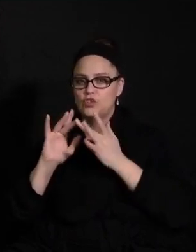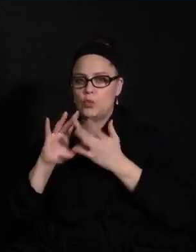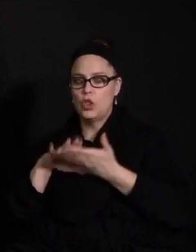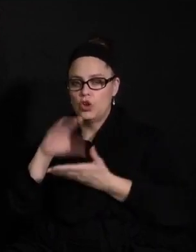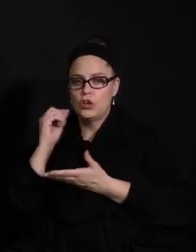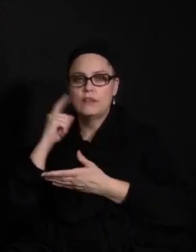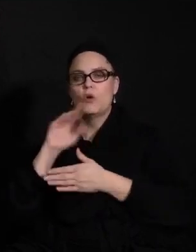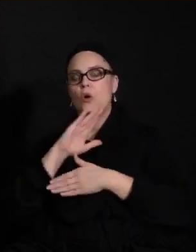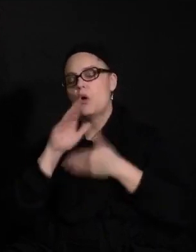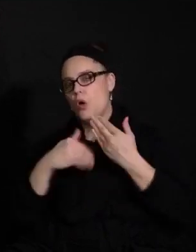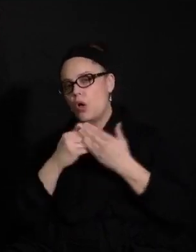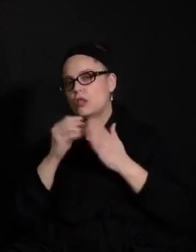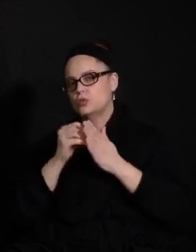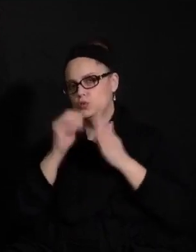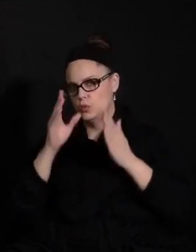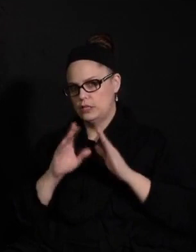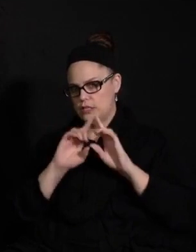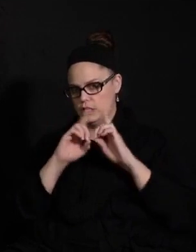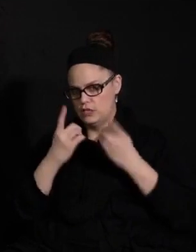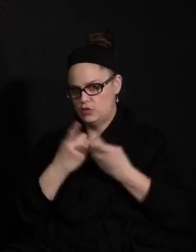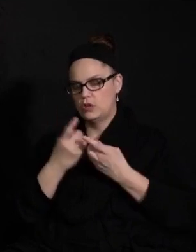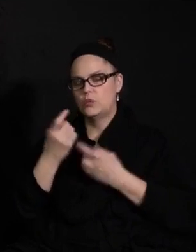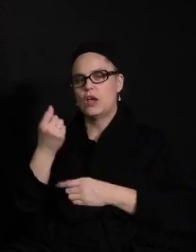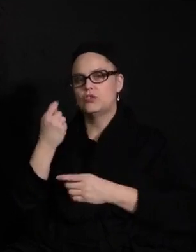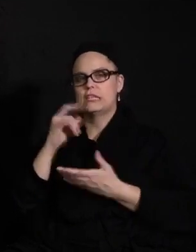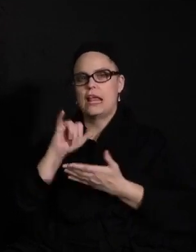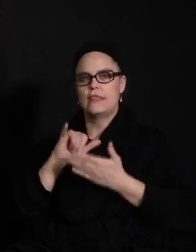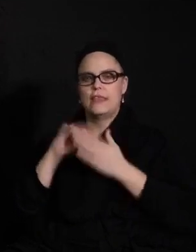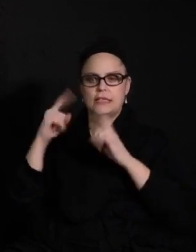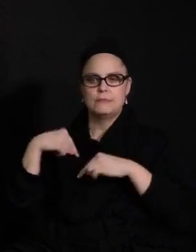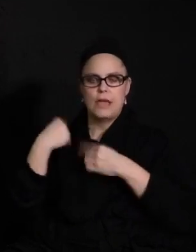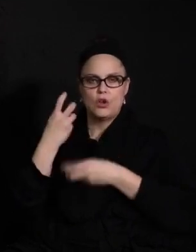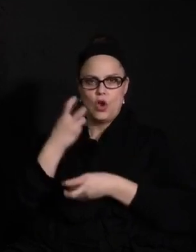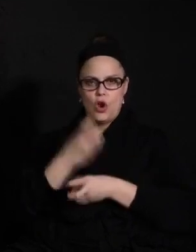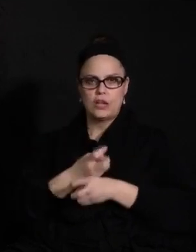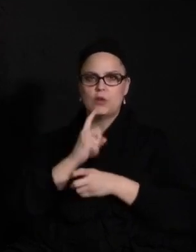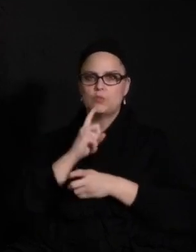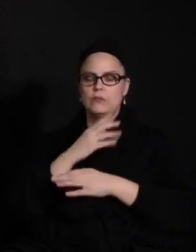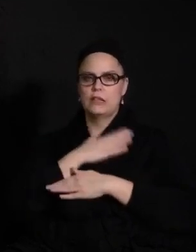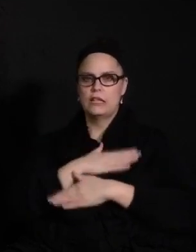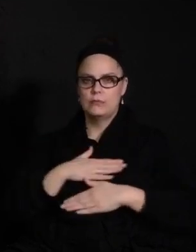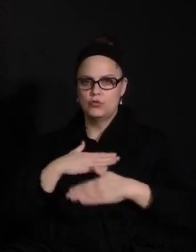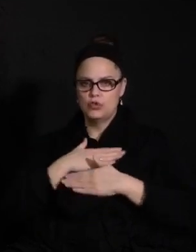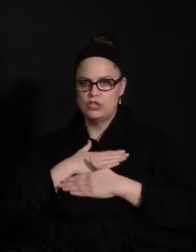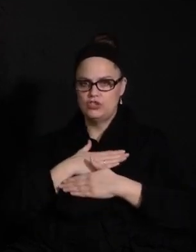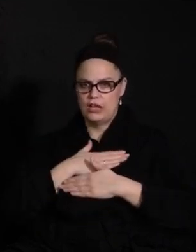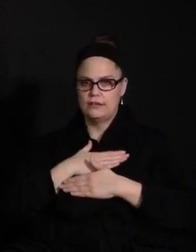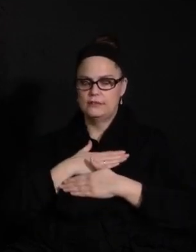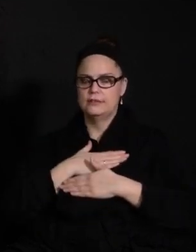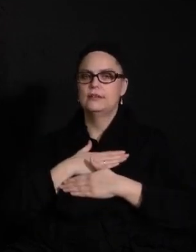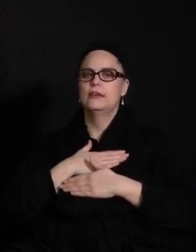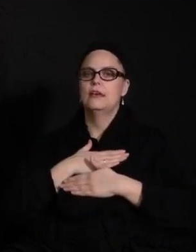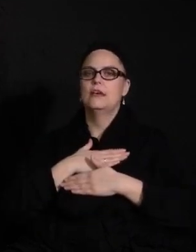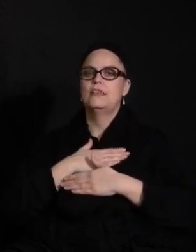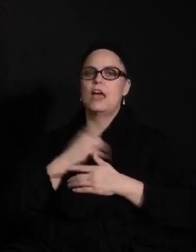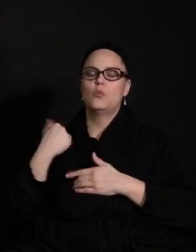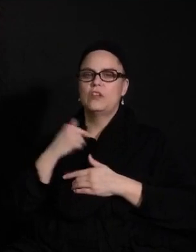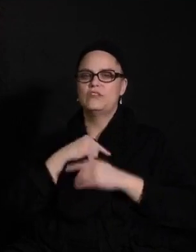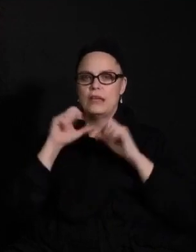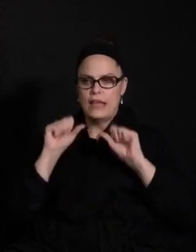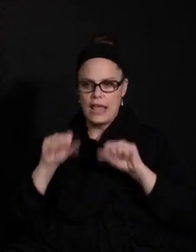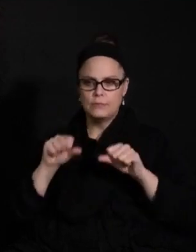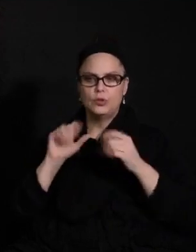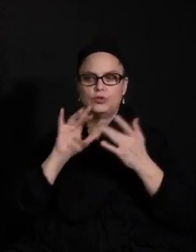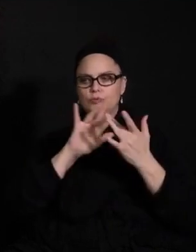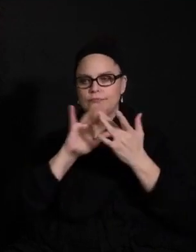district. And we know that those shifts have been hard and we do appreciate that we were able to engage with various folks across the district